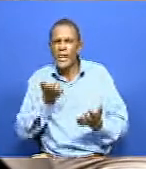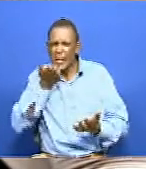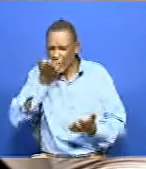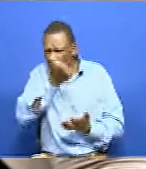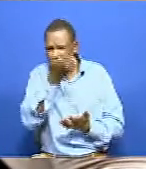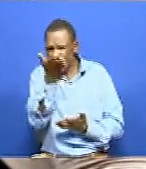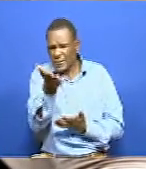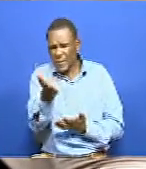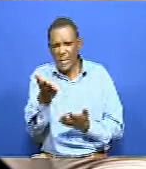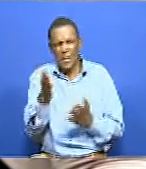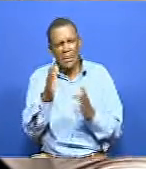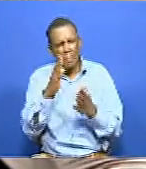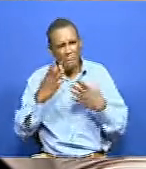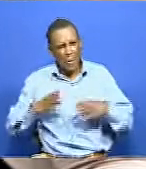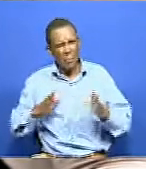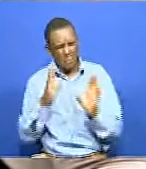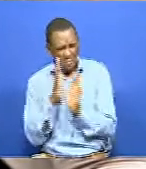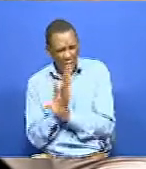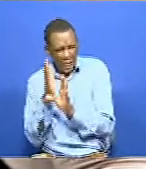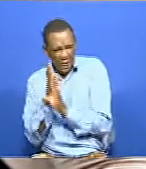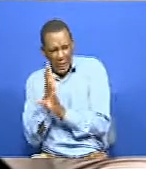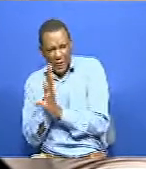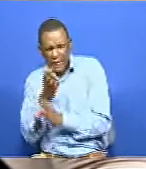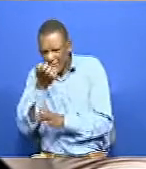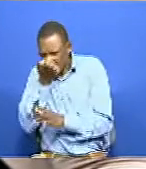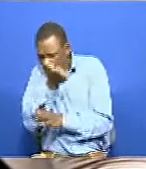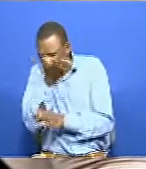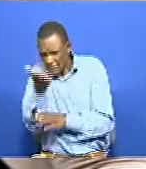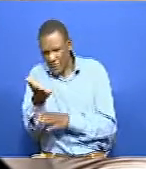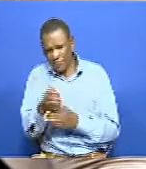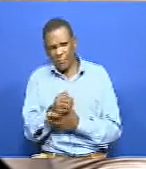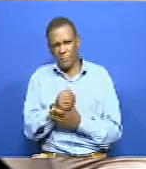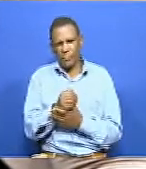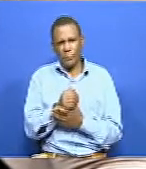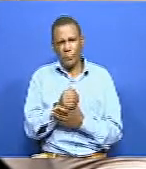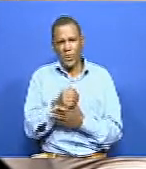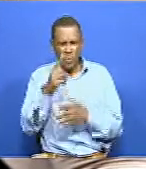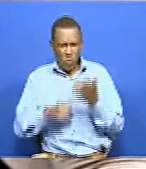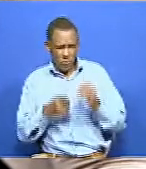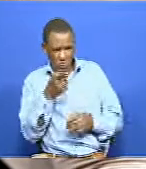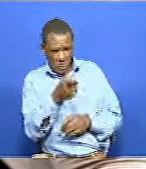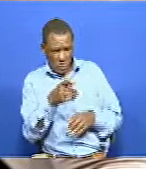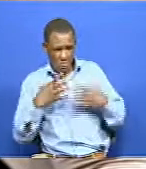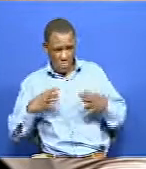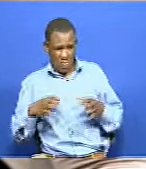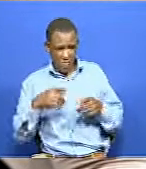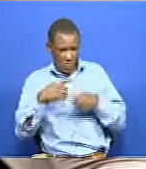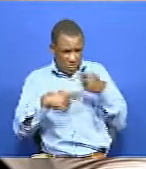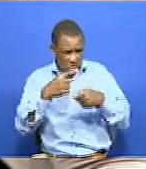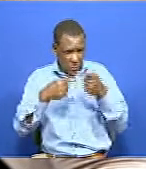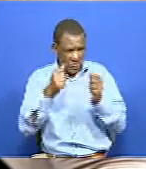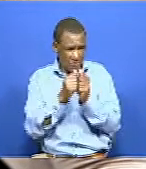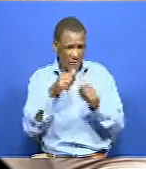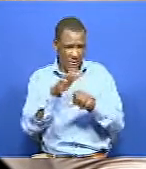try to hide behind this veil of ignorance. Now, looking at what you guys have been experiencing over the years in trying just to bridge this gap